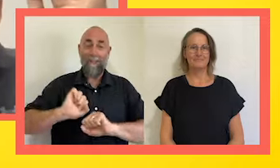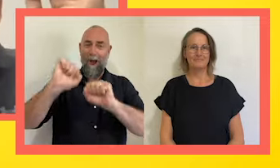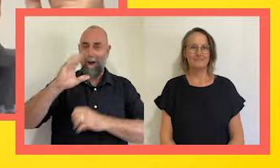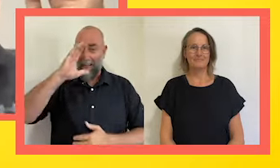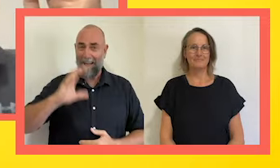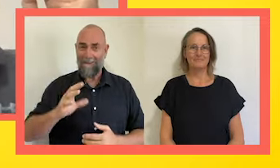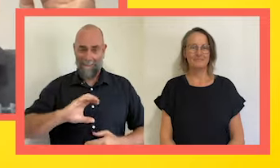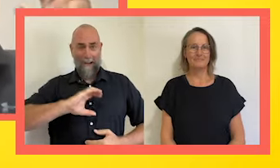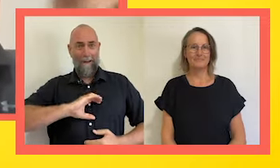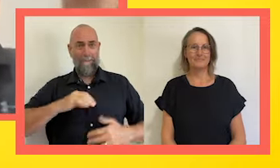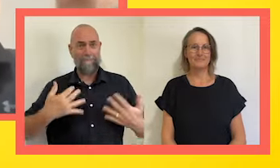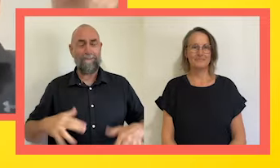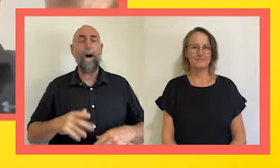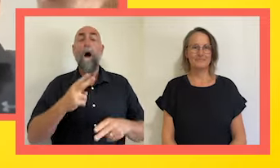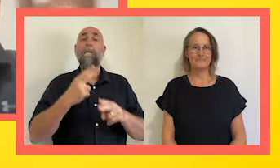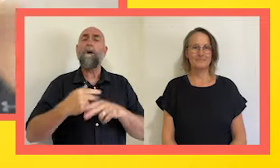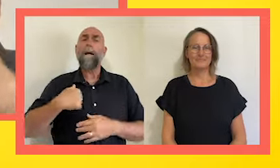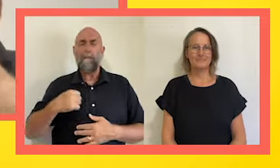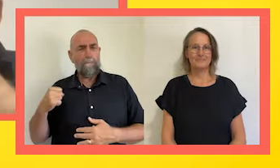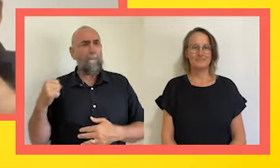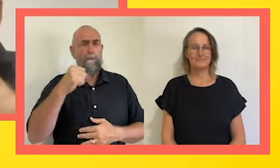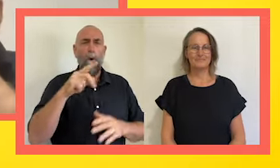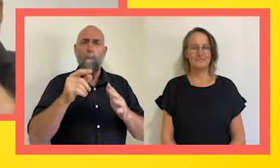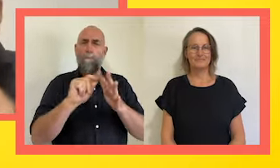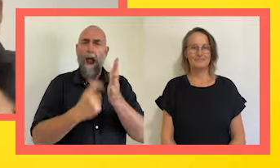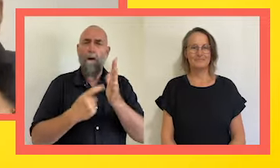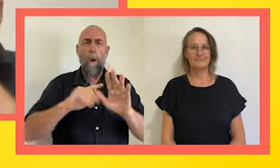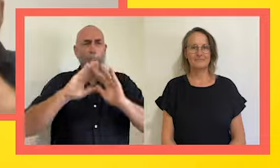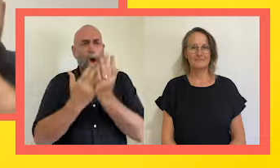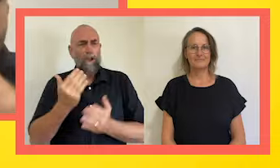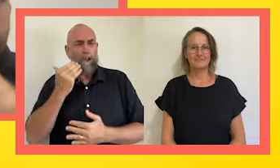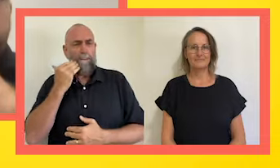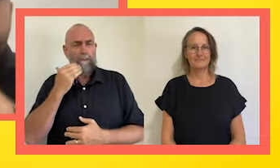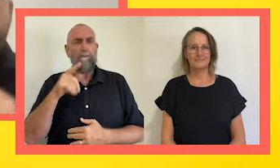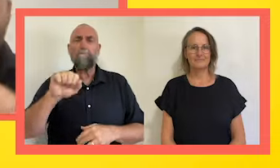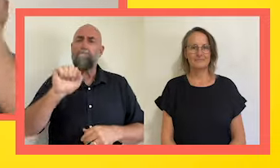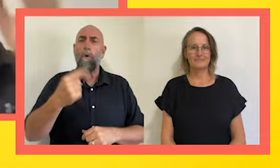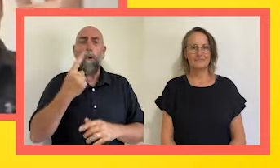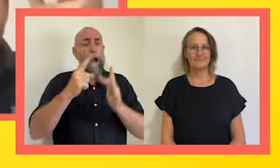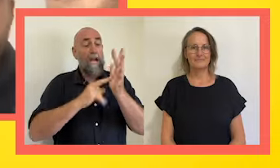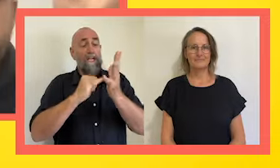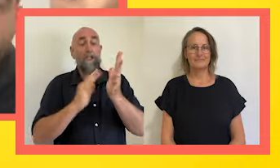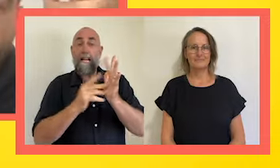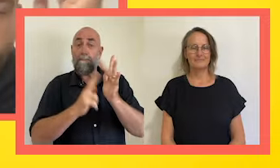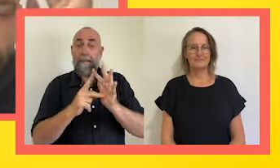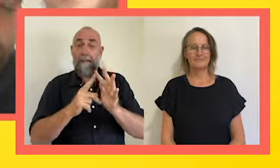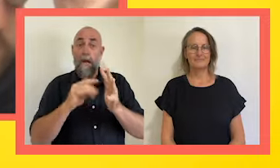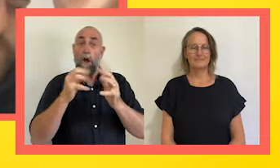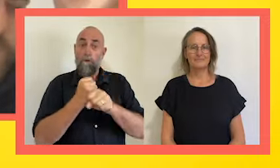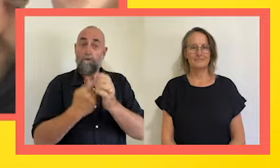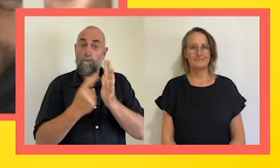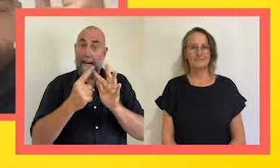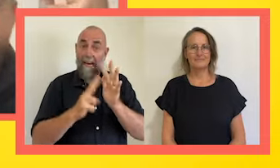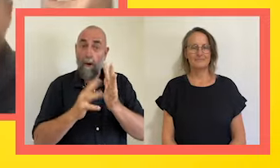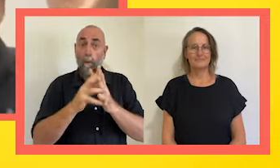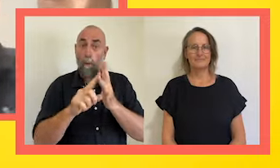also from the Power World Championships is Jasmine Greenwood. Now, Jasmine Greenwood, she's everyone at the You Little